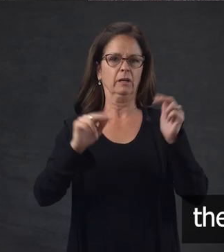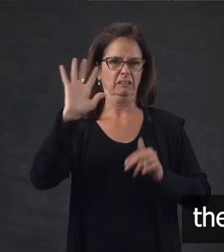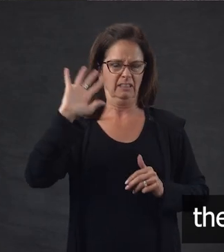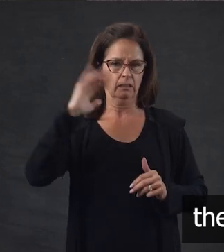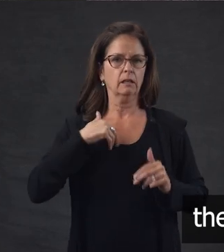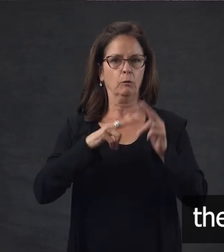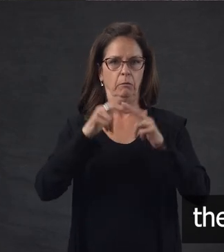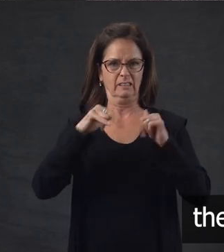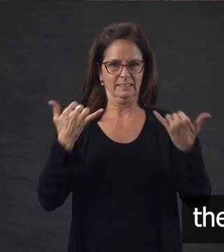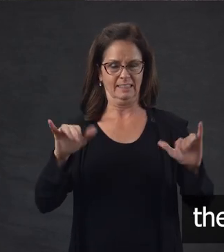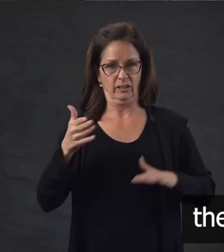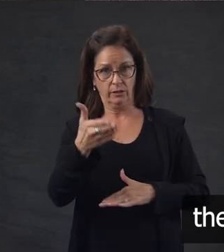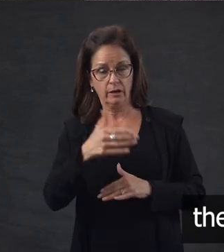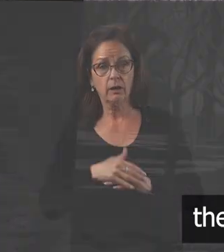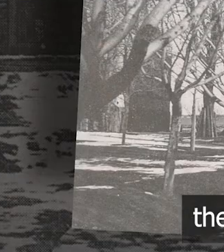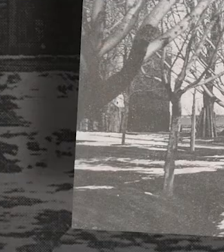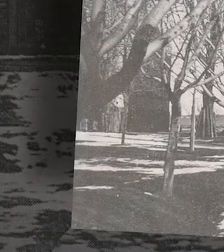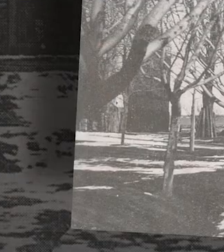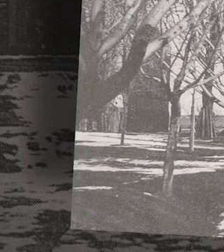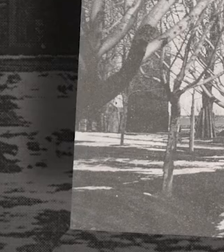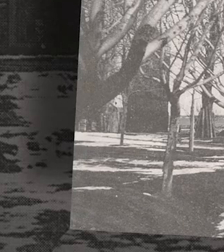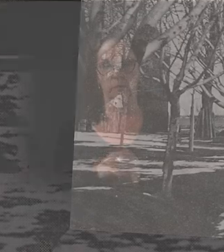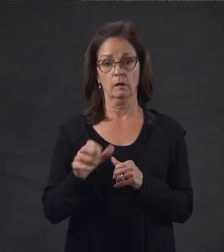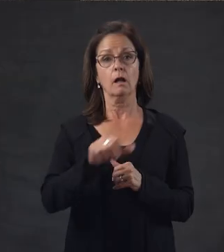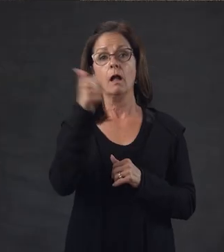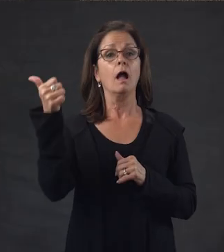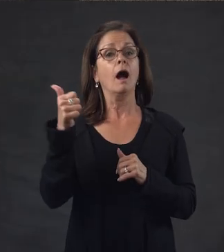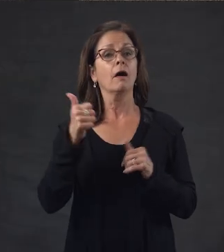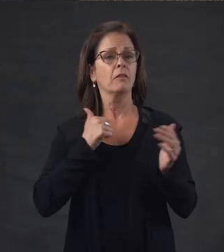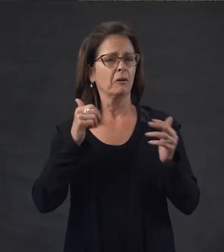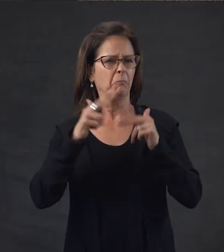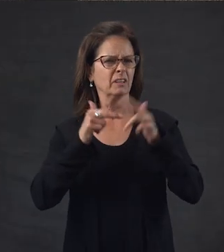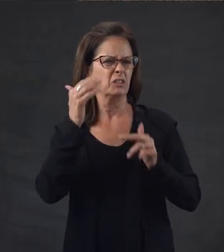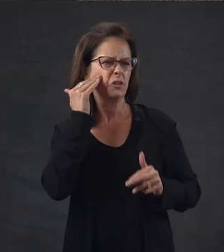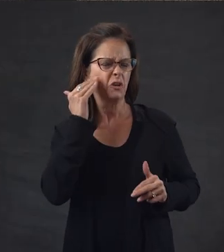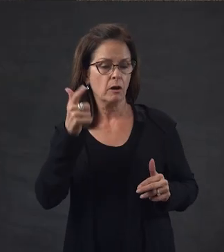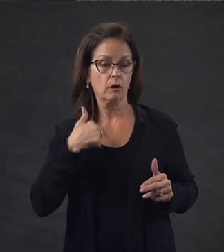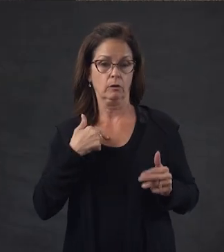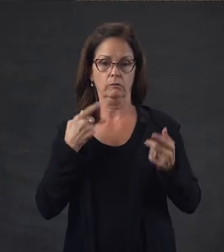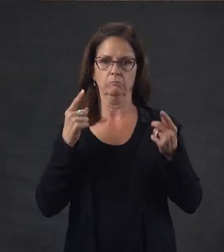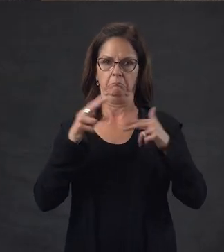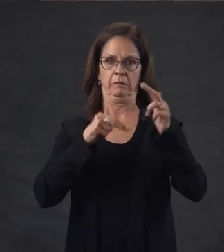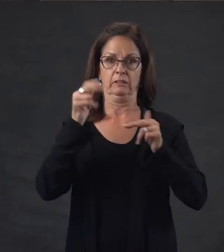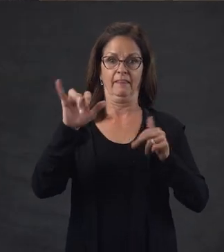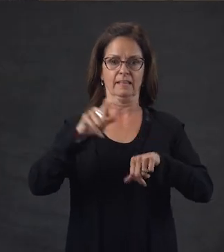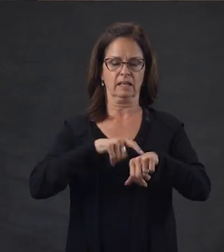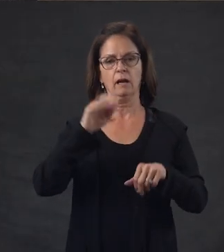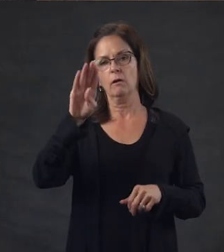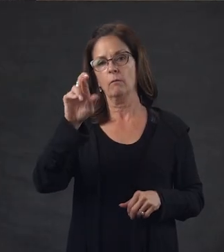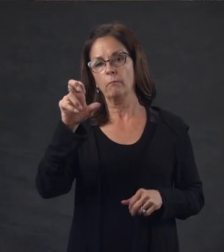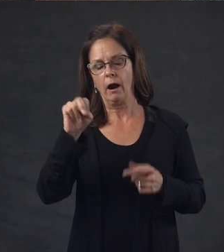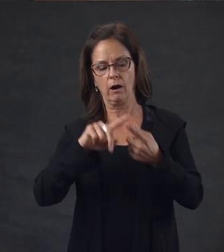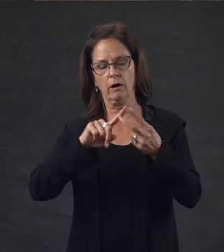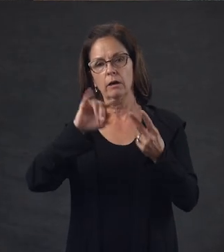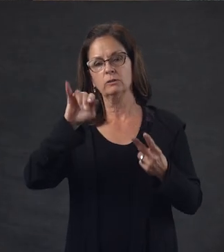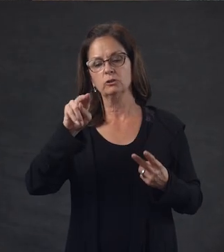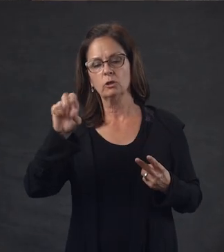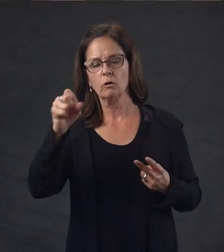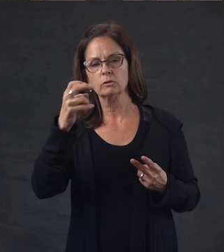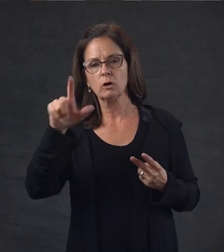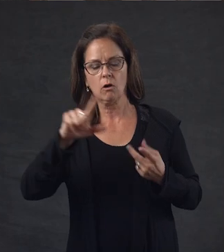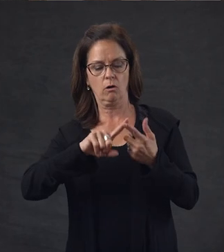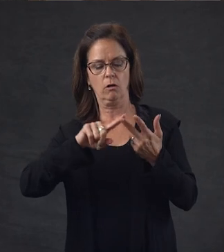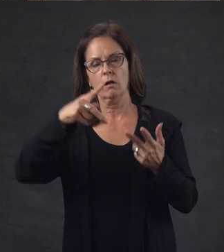Photo, the Administration Building followed by photos of each addition to the school. Other familiar places built during this time include the Barn, Jones Hall,